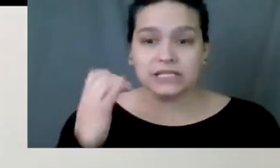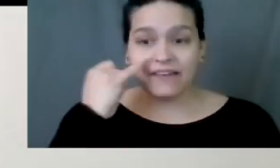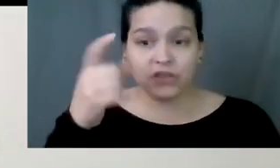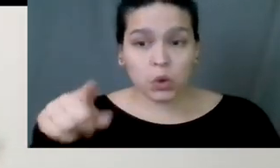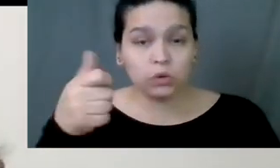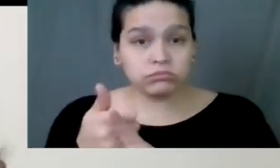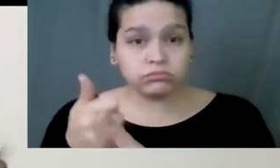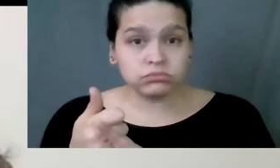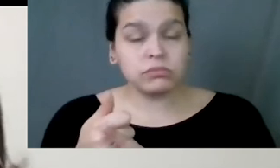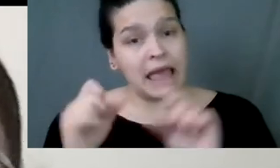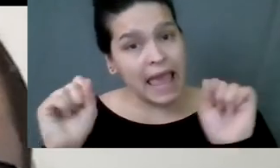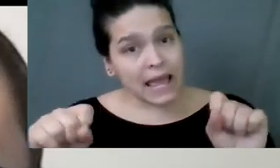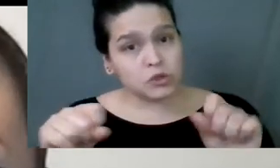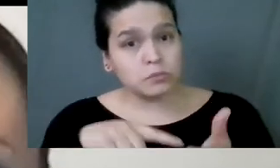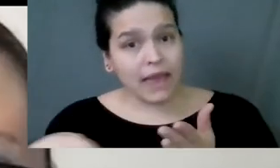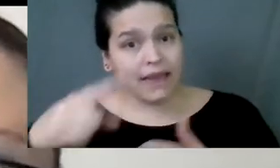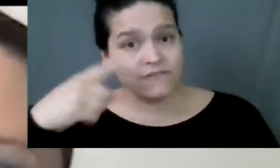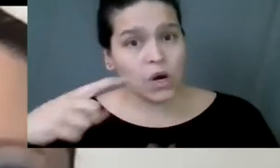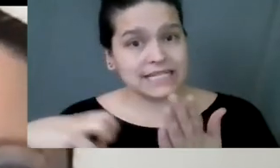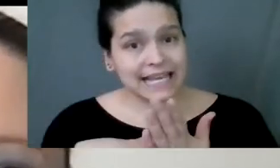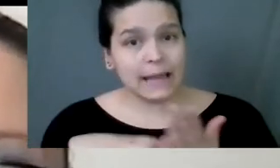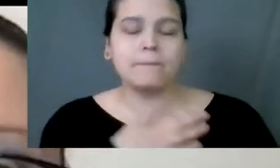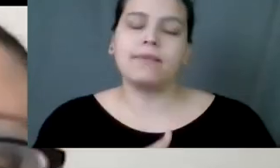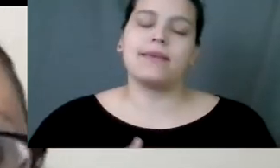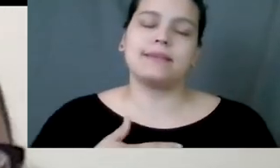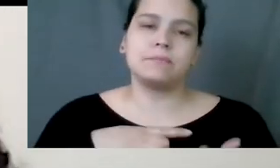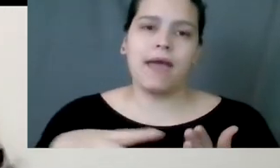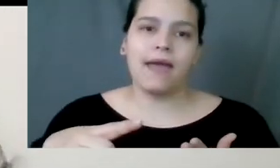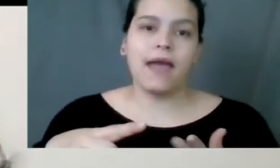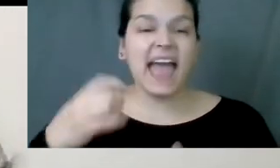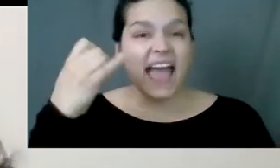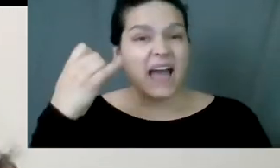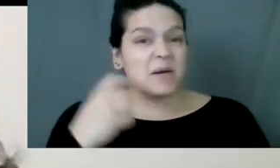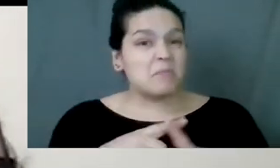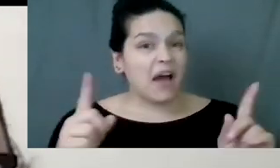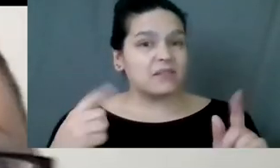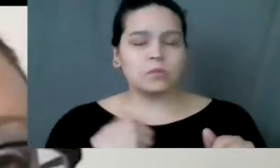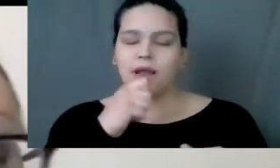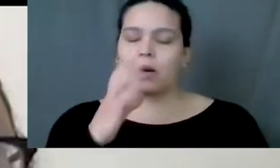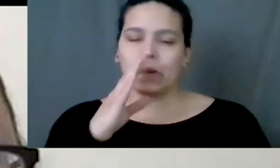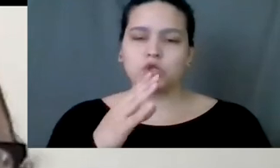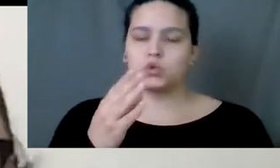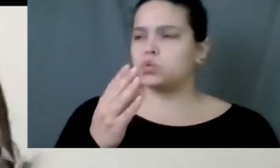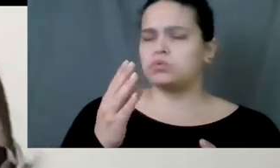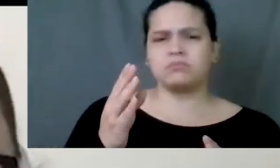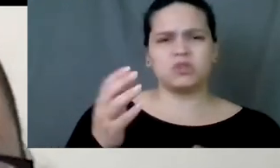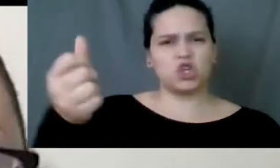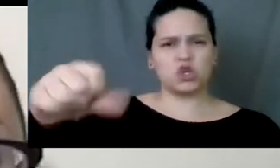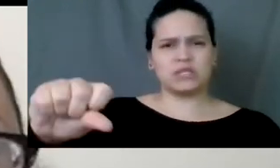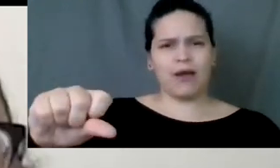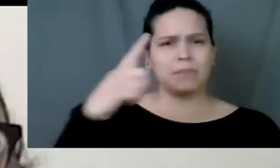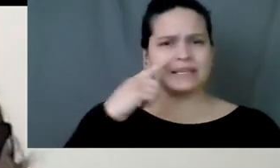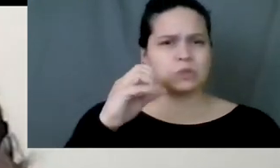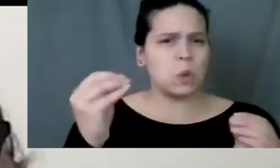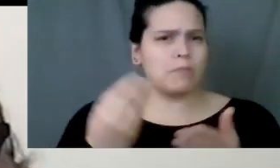you're somebody who's in a position to pay for a ticket, please do so. However, we will not turn anyone away due to a lack of funds.